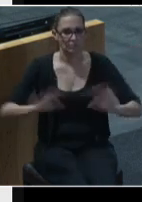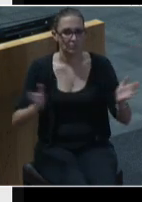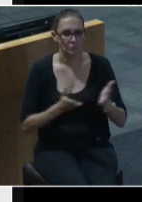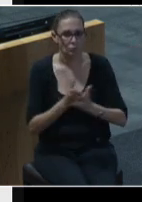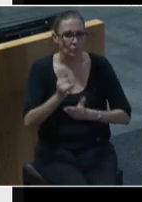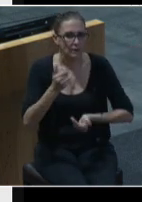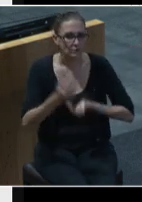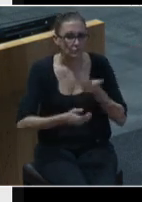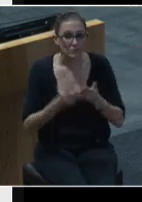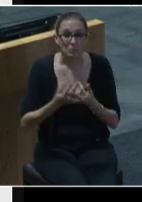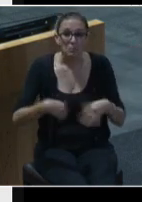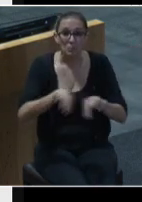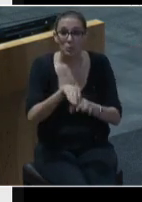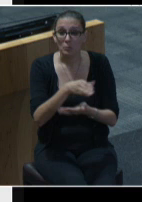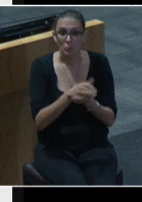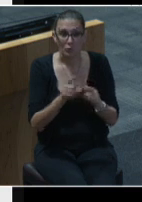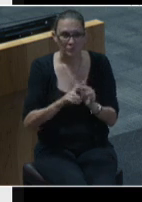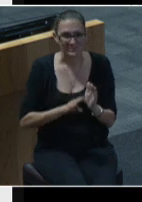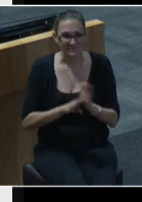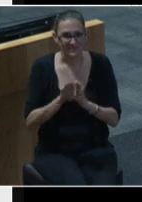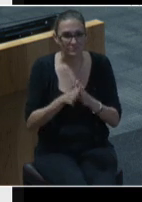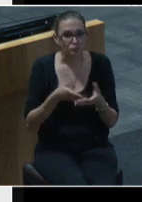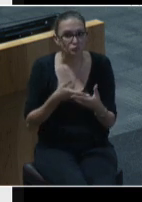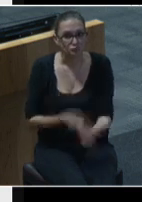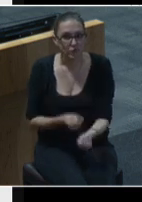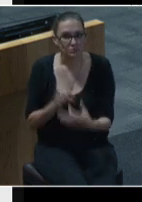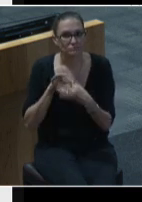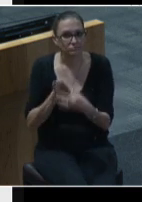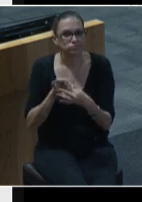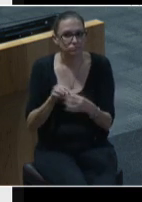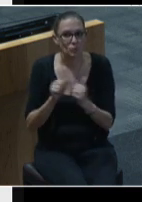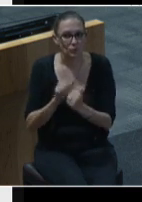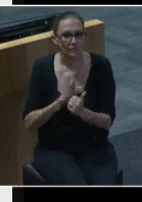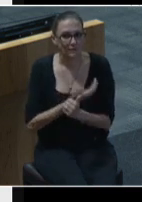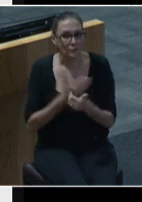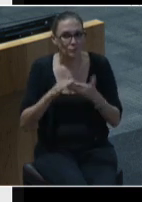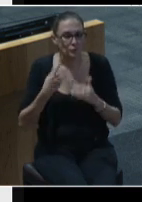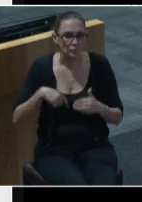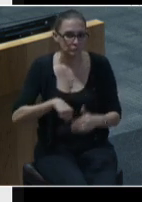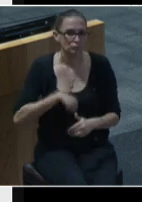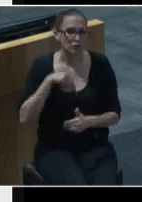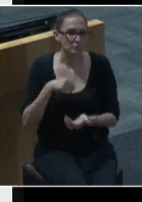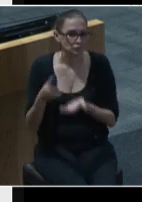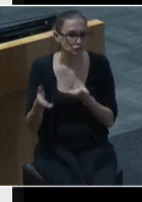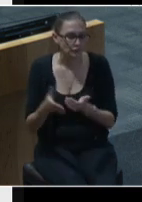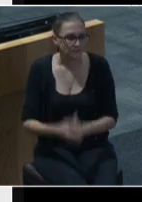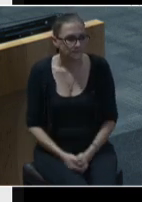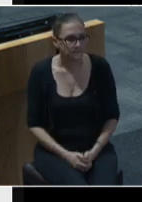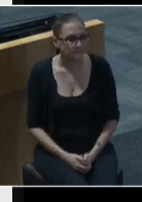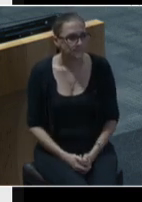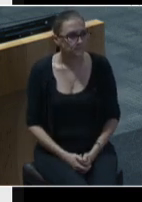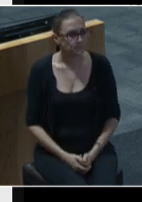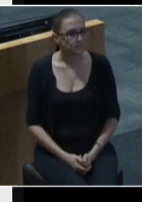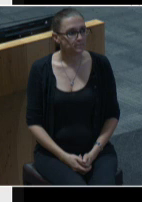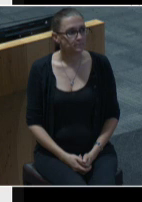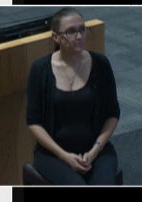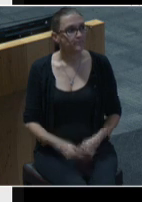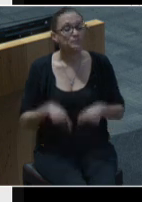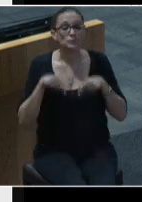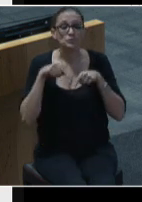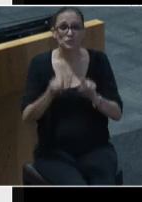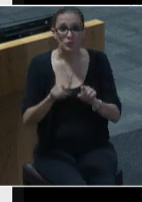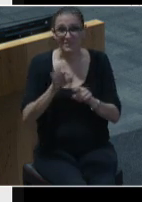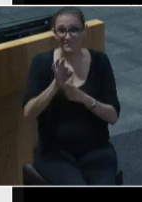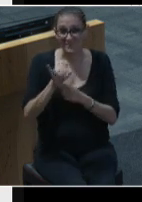in continuing to build trust with the community we proudly serve. Over the course of the fiscal year, these